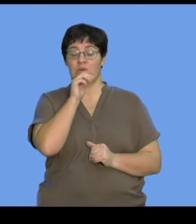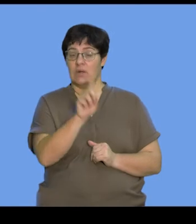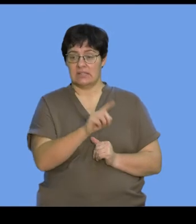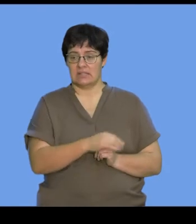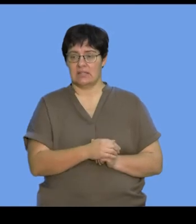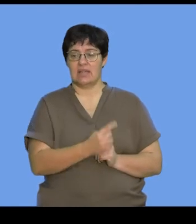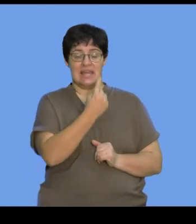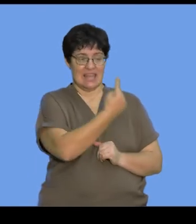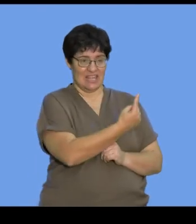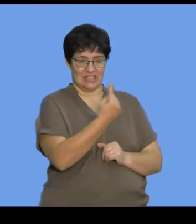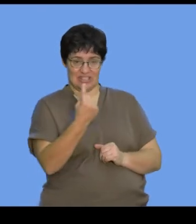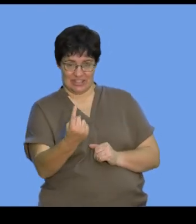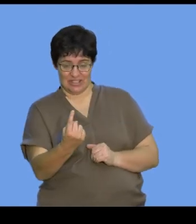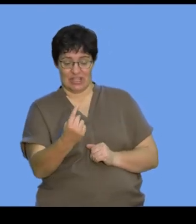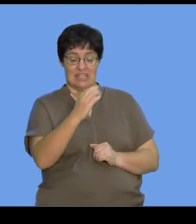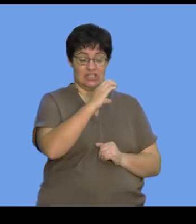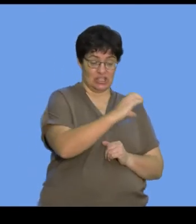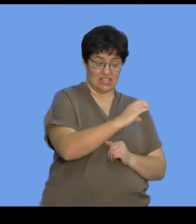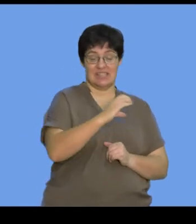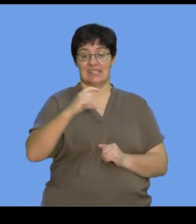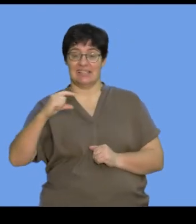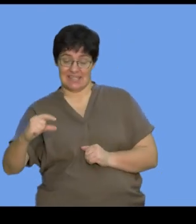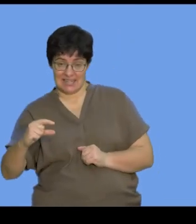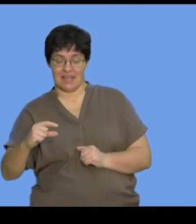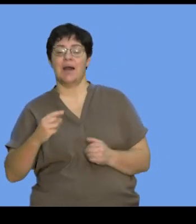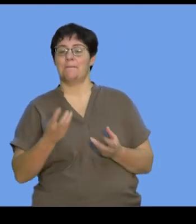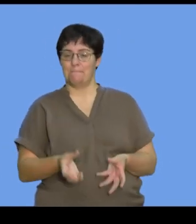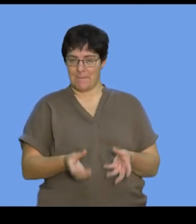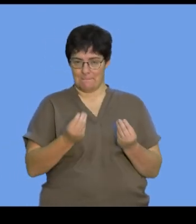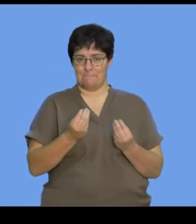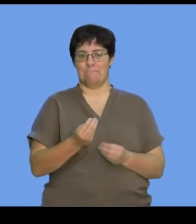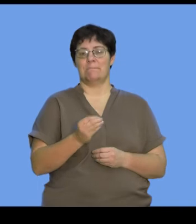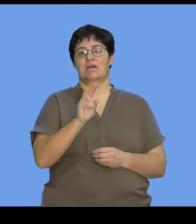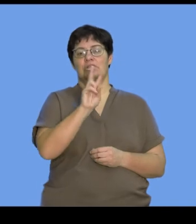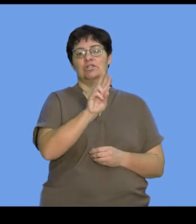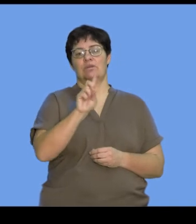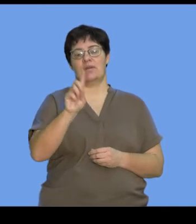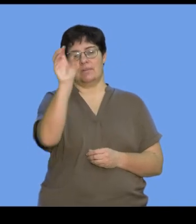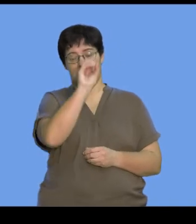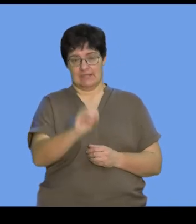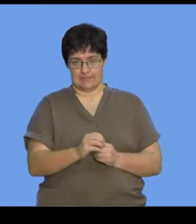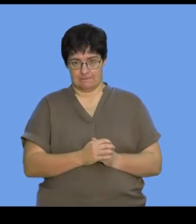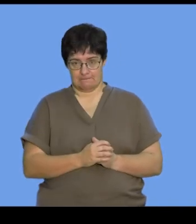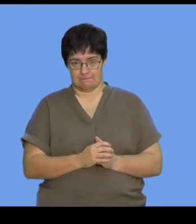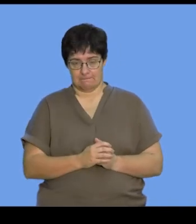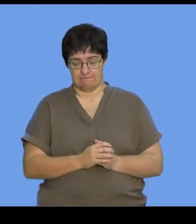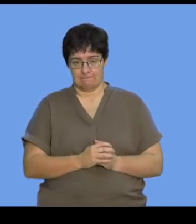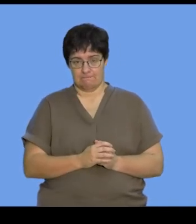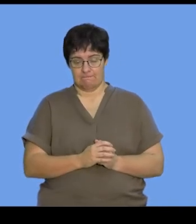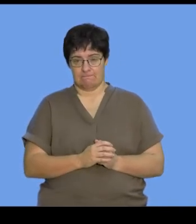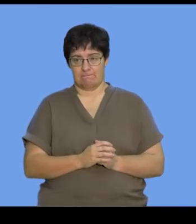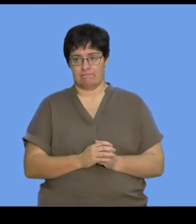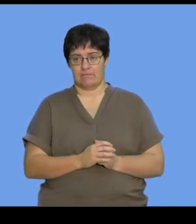each guanine and cytosine now contain or constitute 21% of that. So,